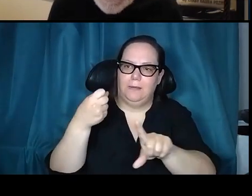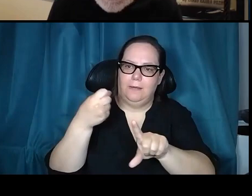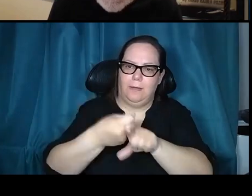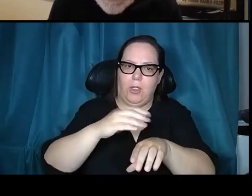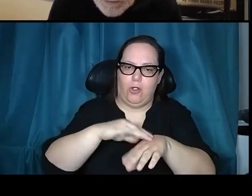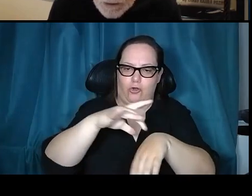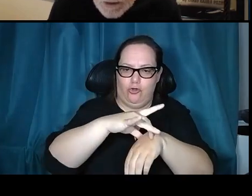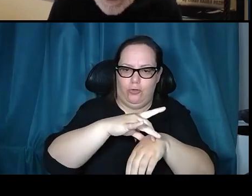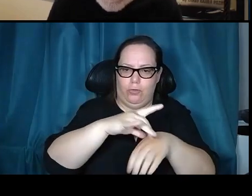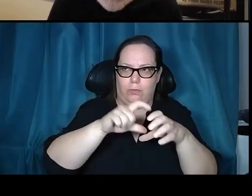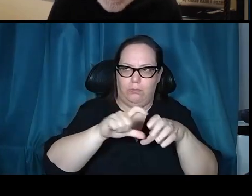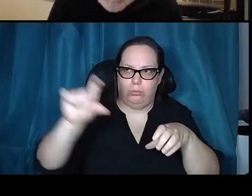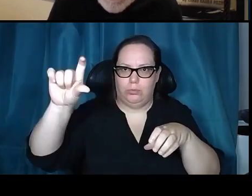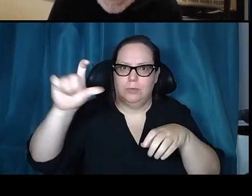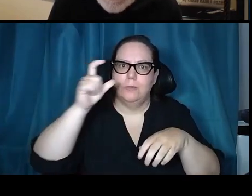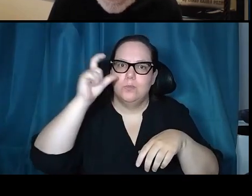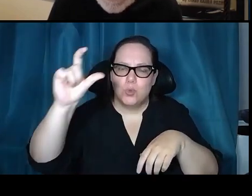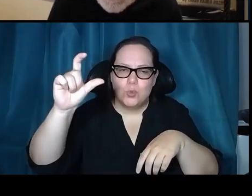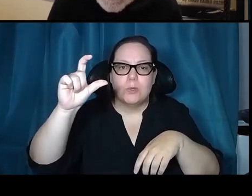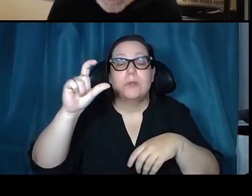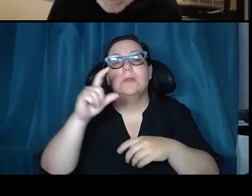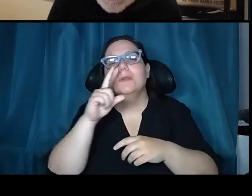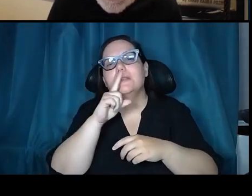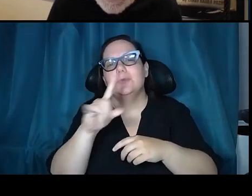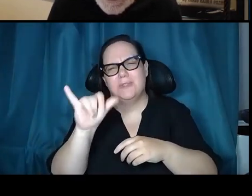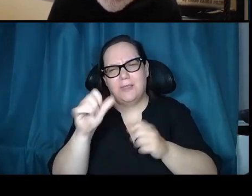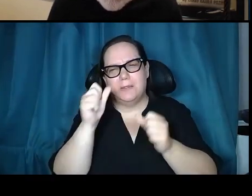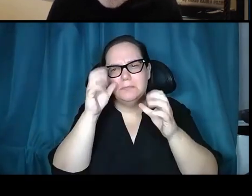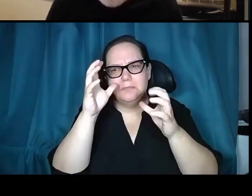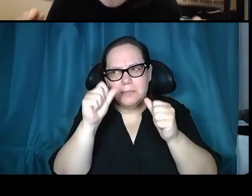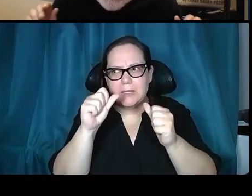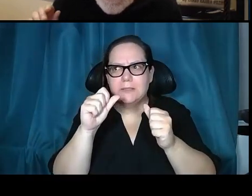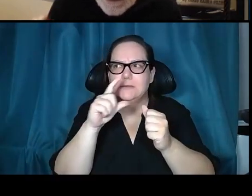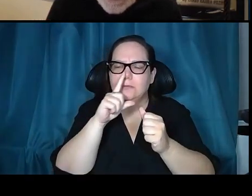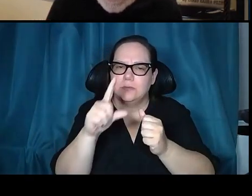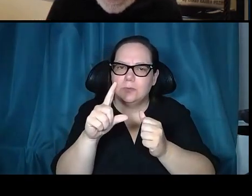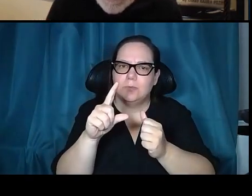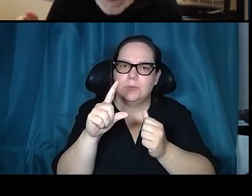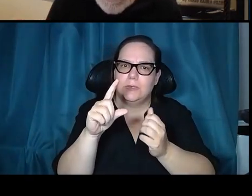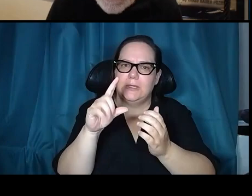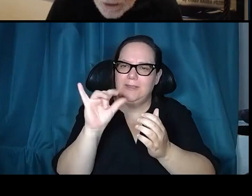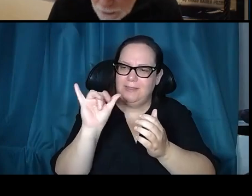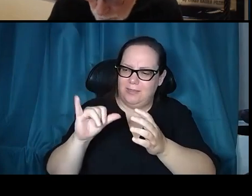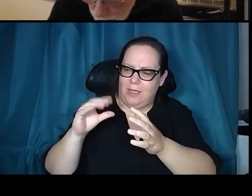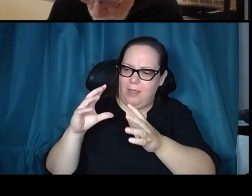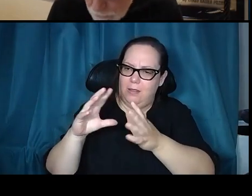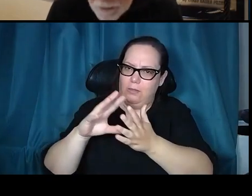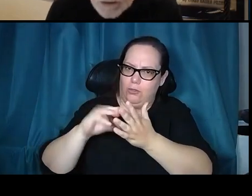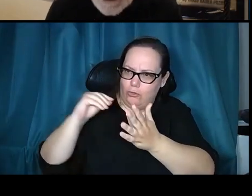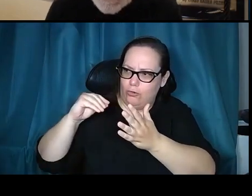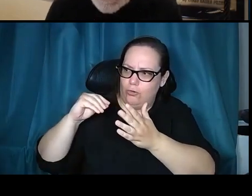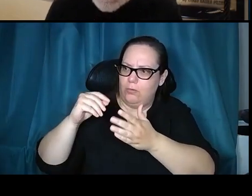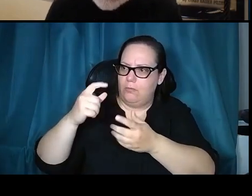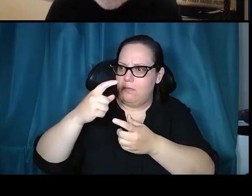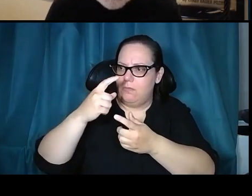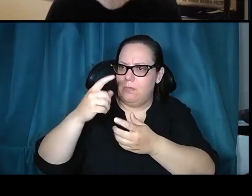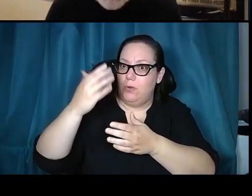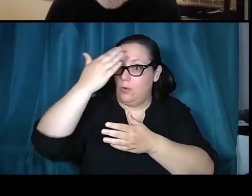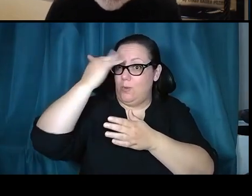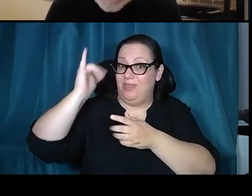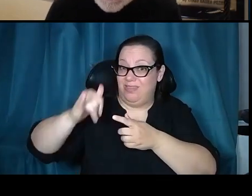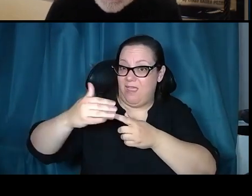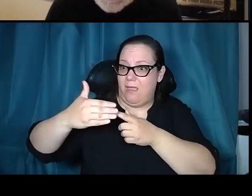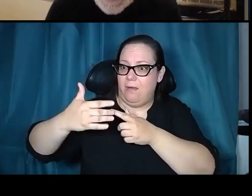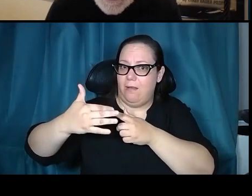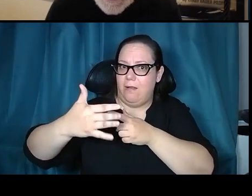fundamental, the moon and the Apollo program results and the legacy is the cornerstone of our understanding of the rest of the solar system and